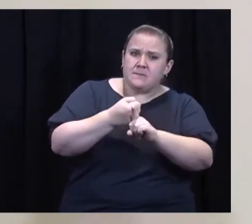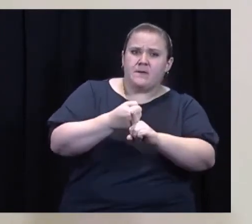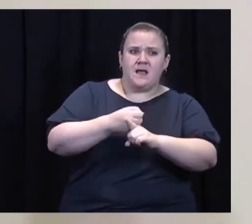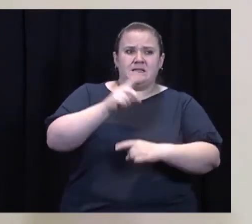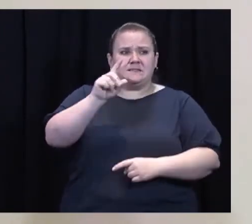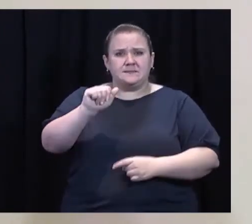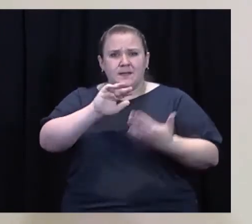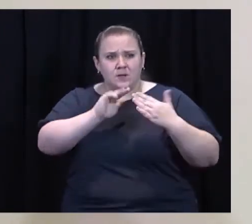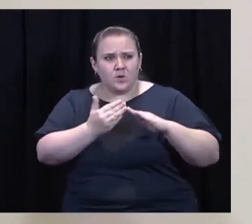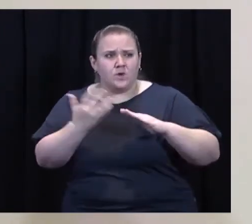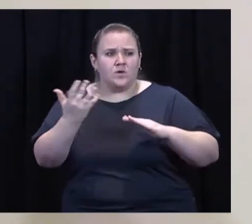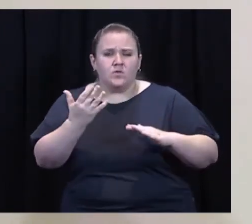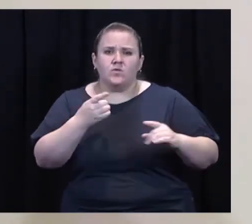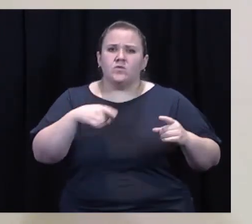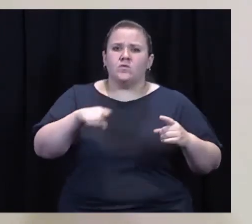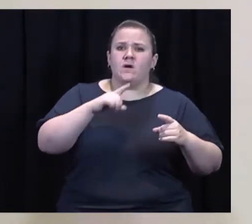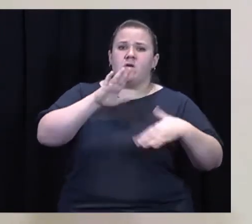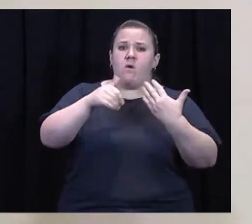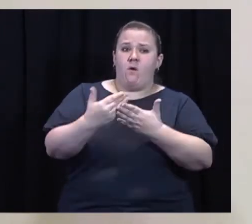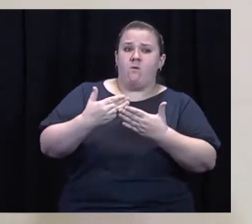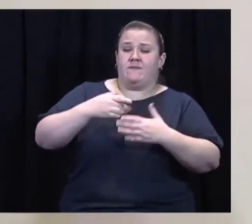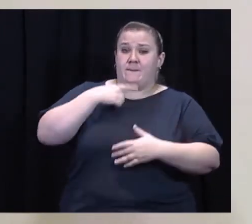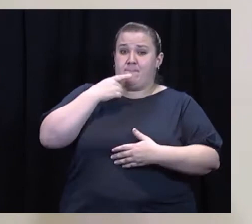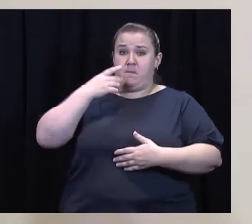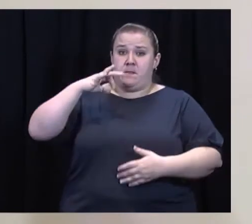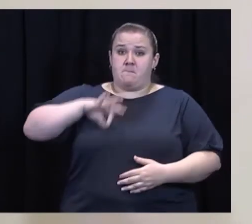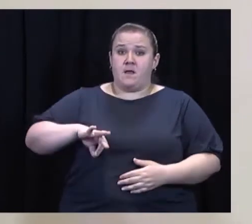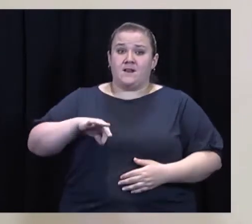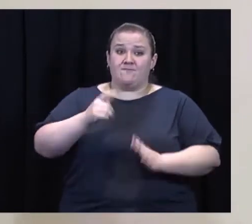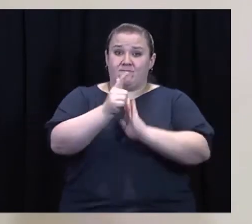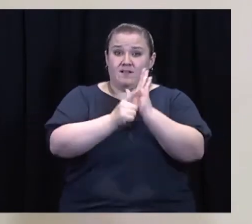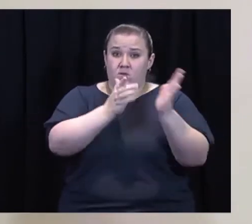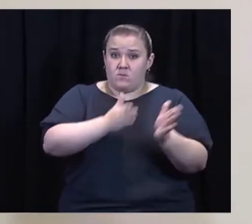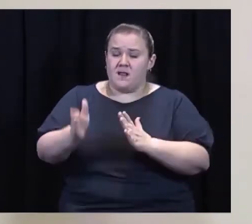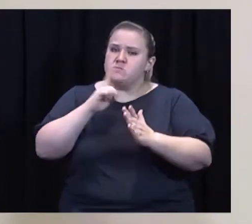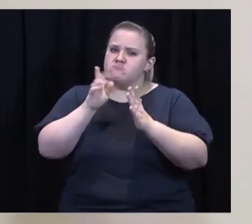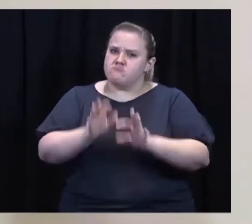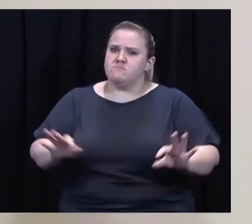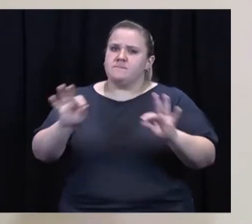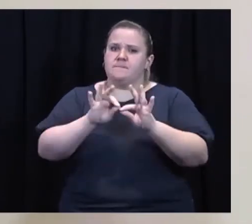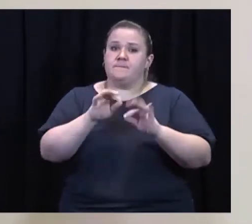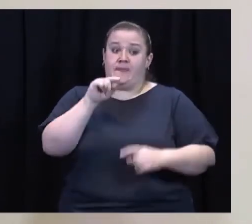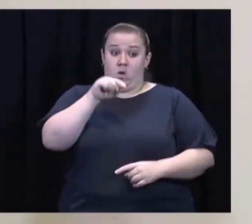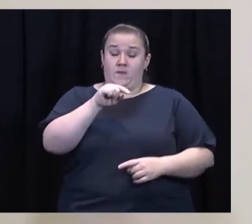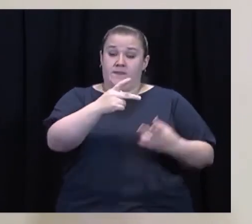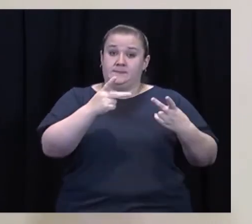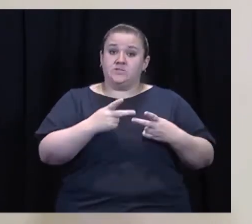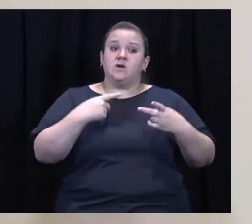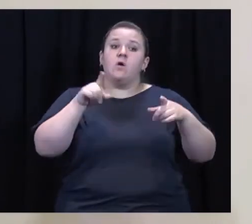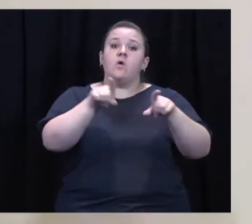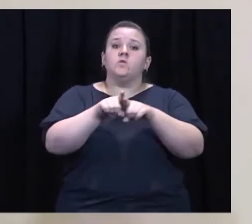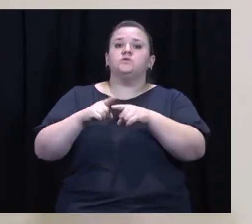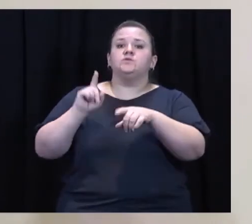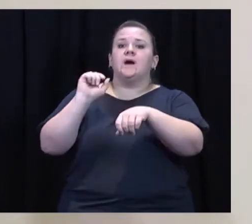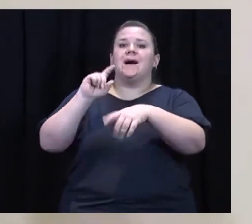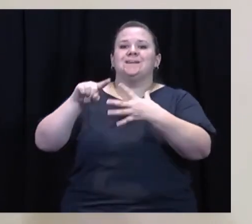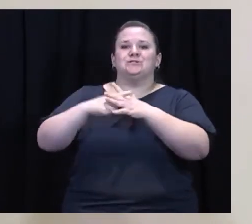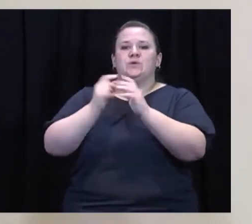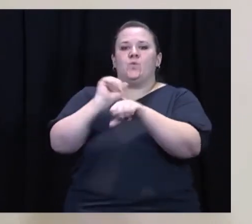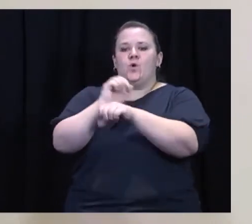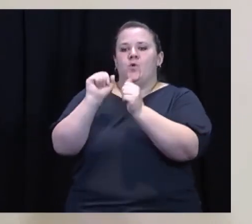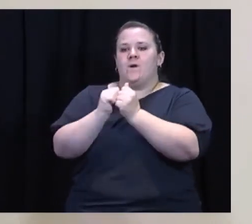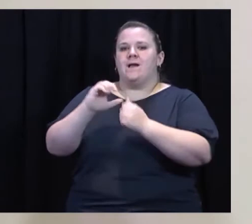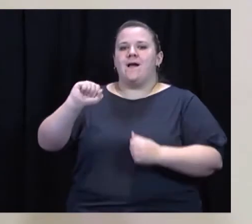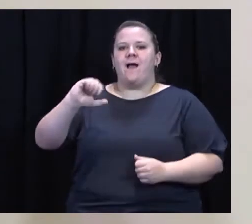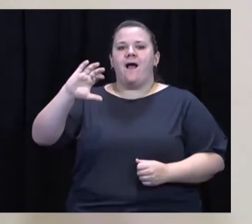and the importance of special needs and public benefit legal planning. It was also in this government position that I first began working